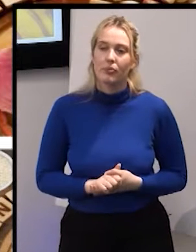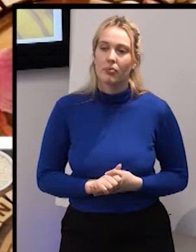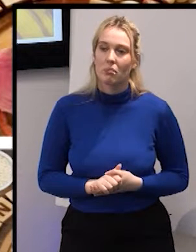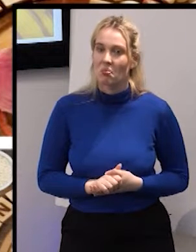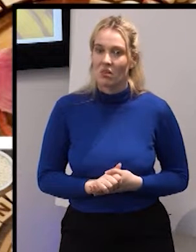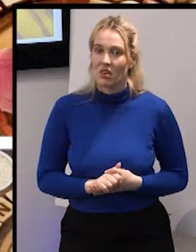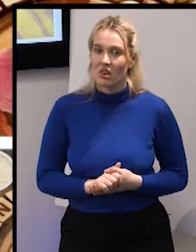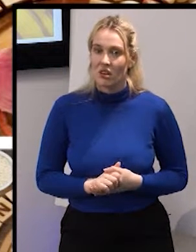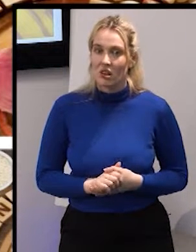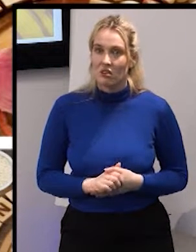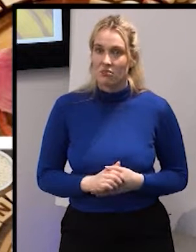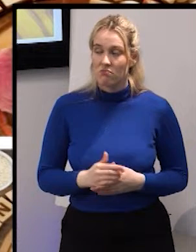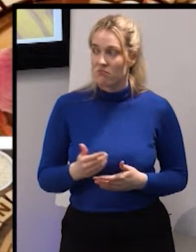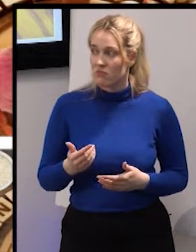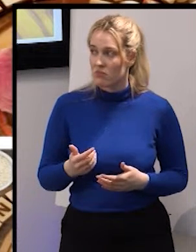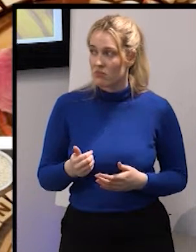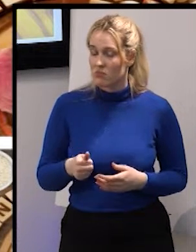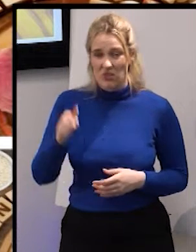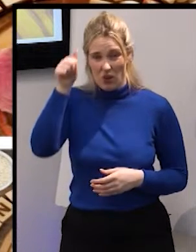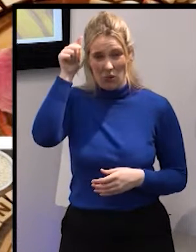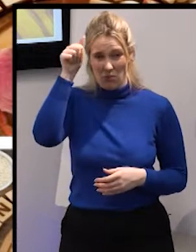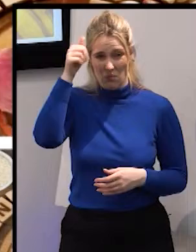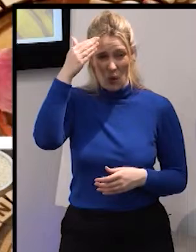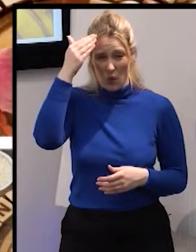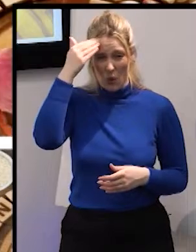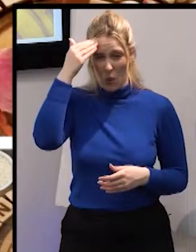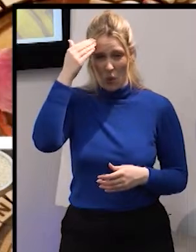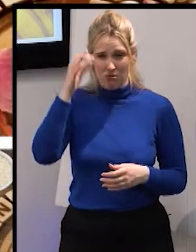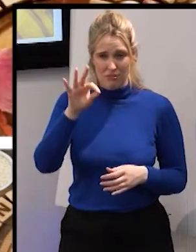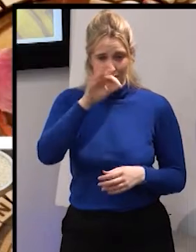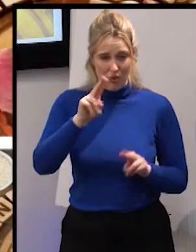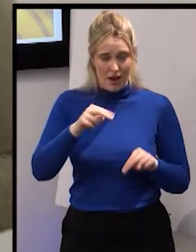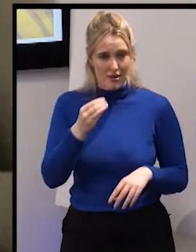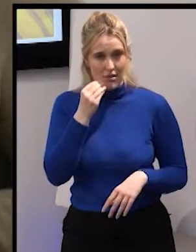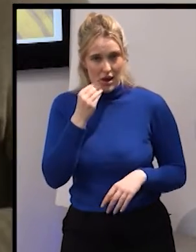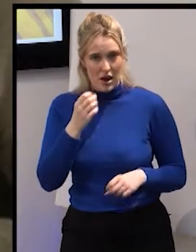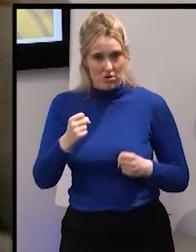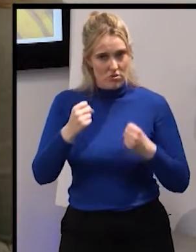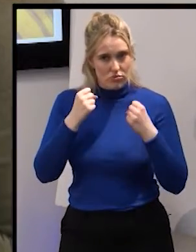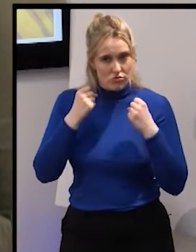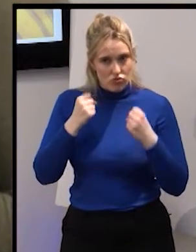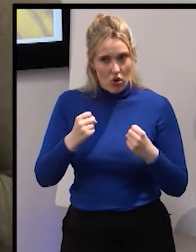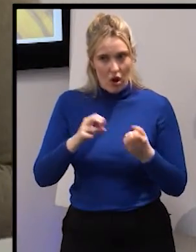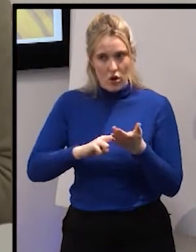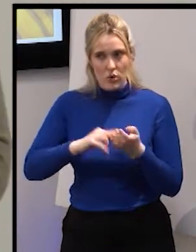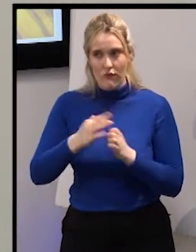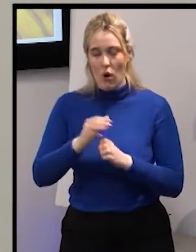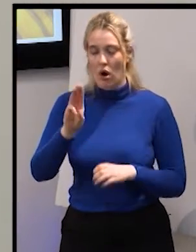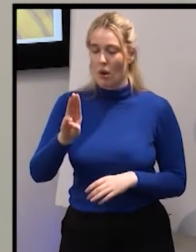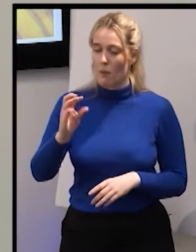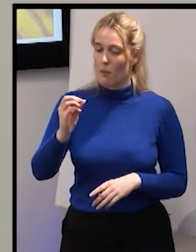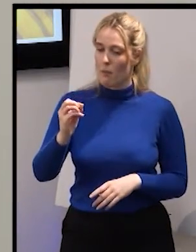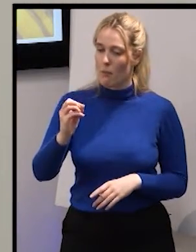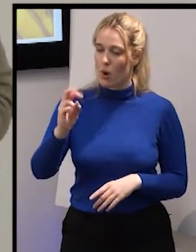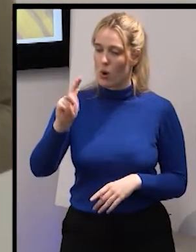and widespread that they are a huge source of high valuable protein as well as